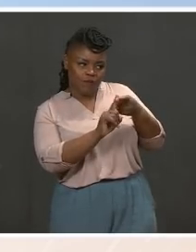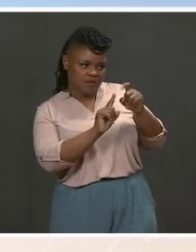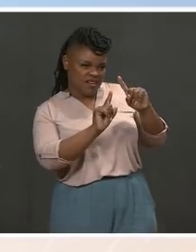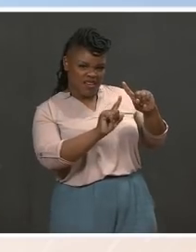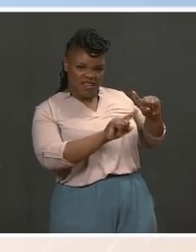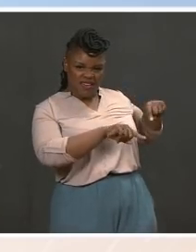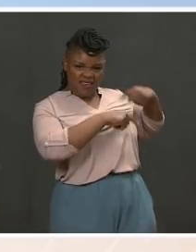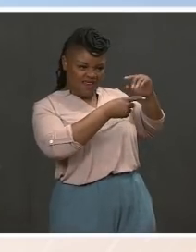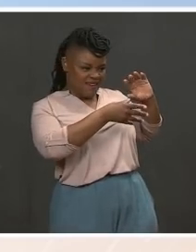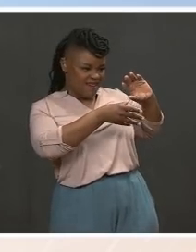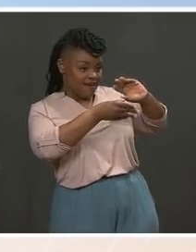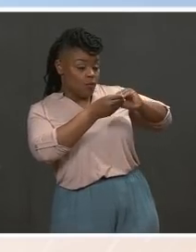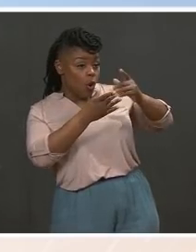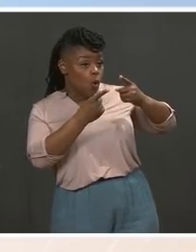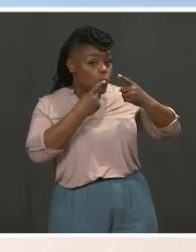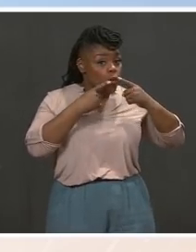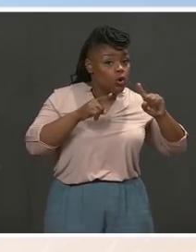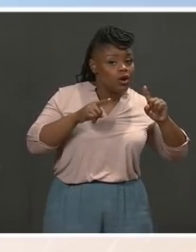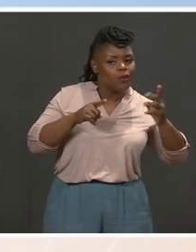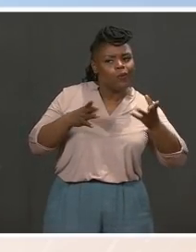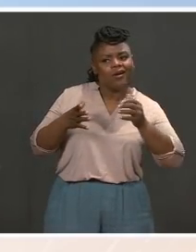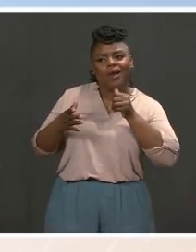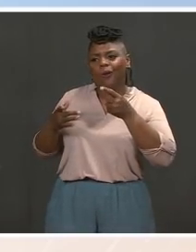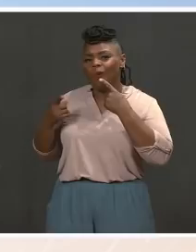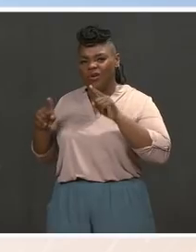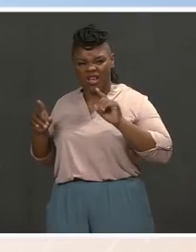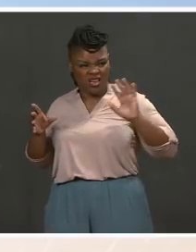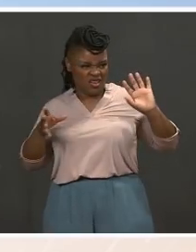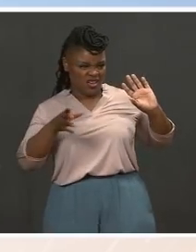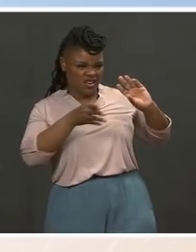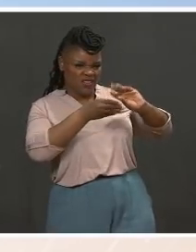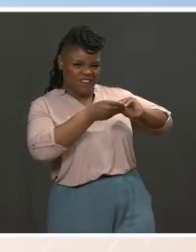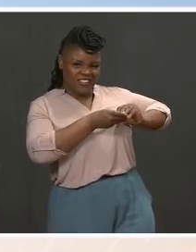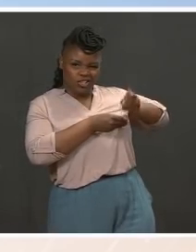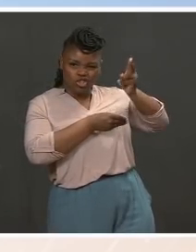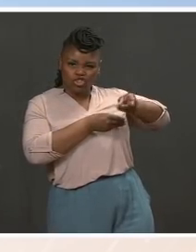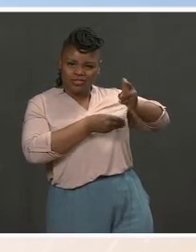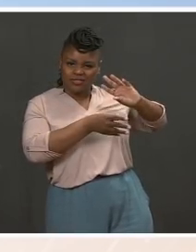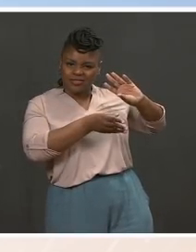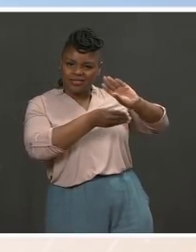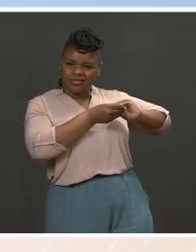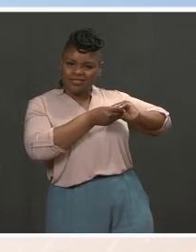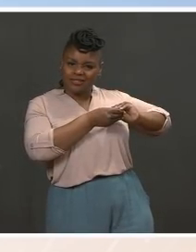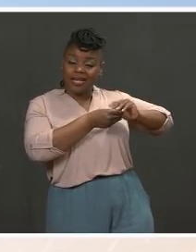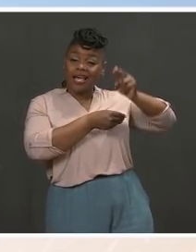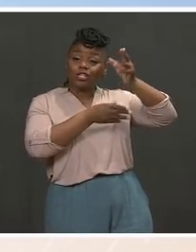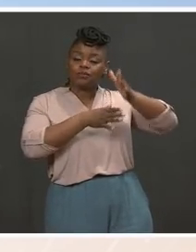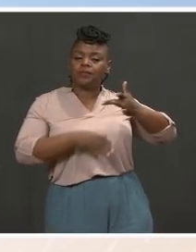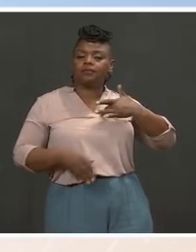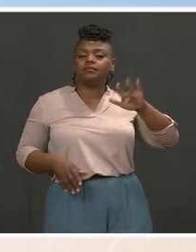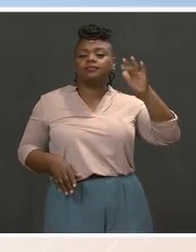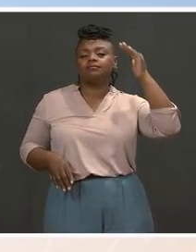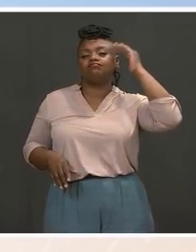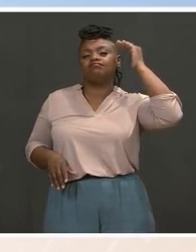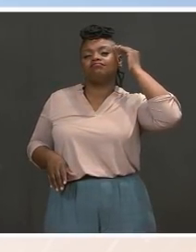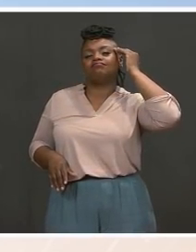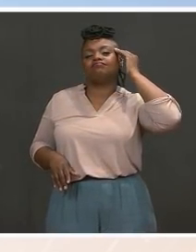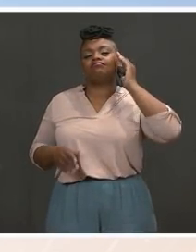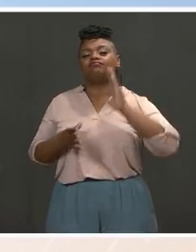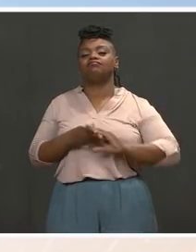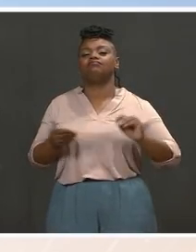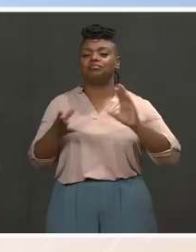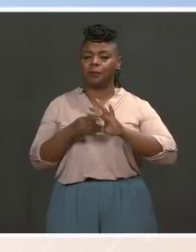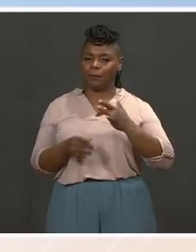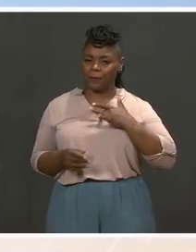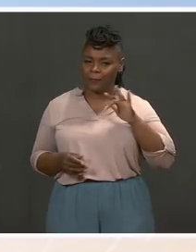in the past and gain perspective from people who study that. So he did meet with historians a couple of weeks ago.